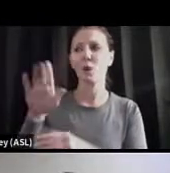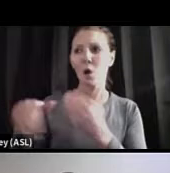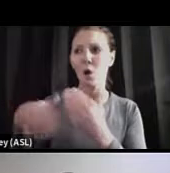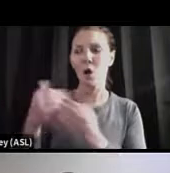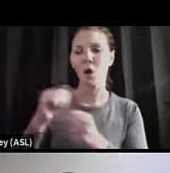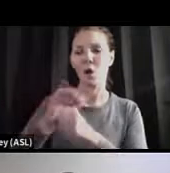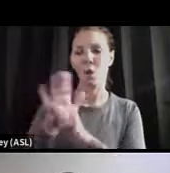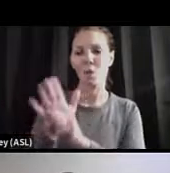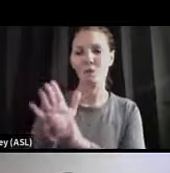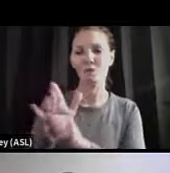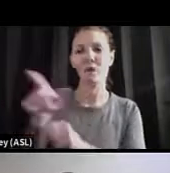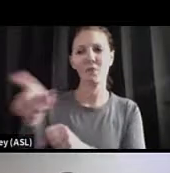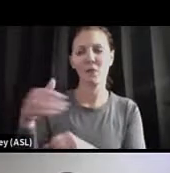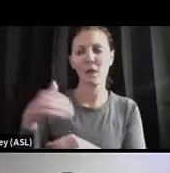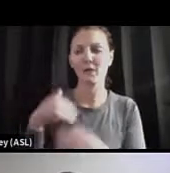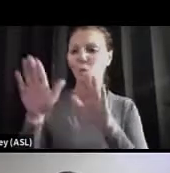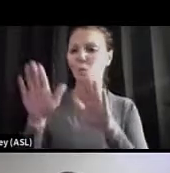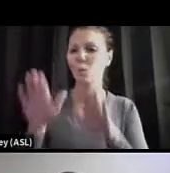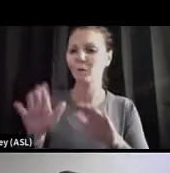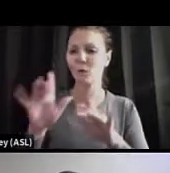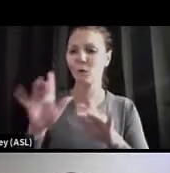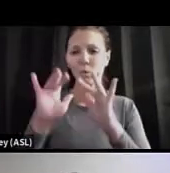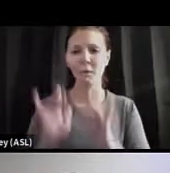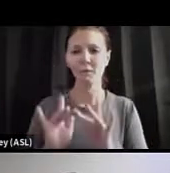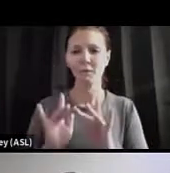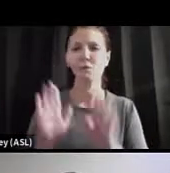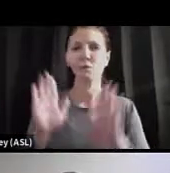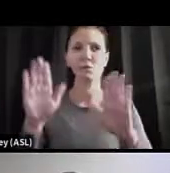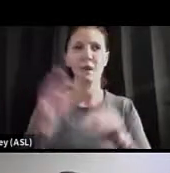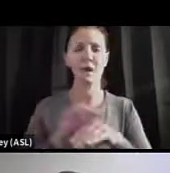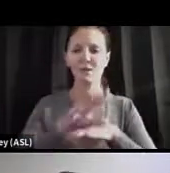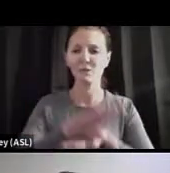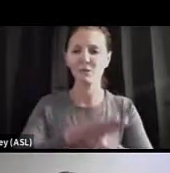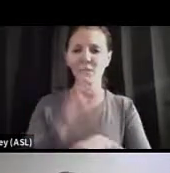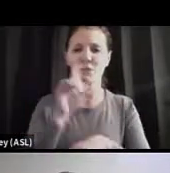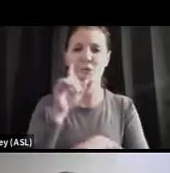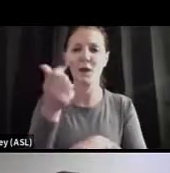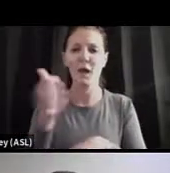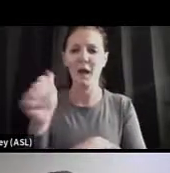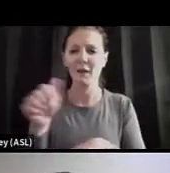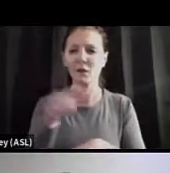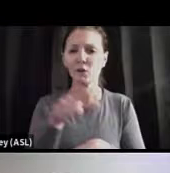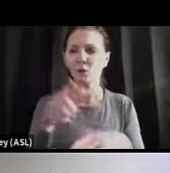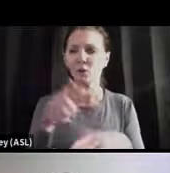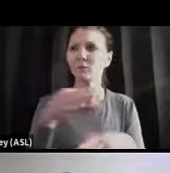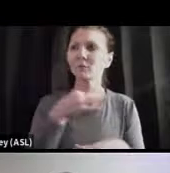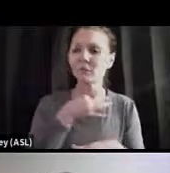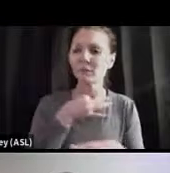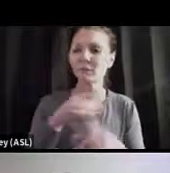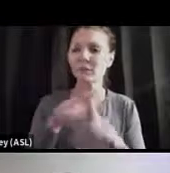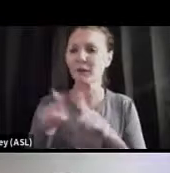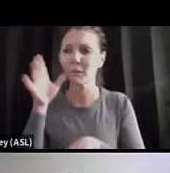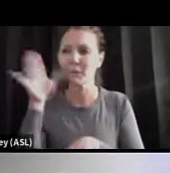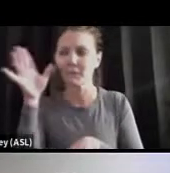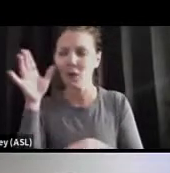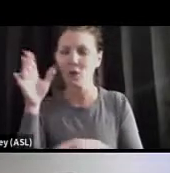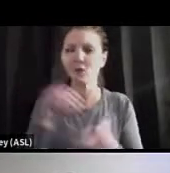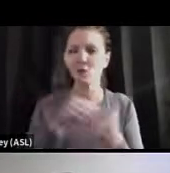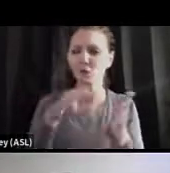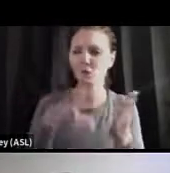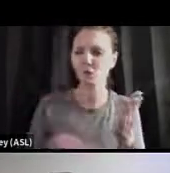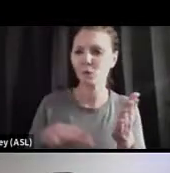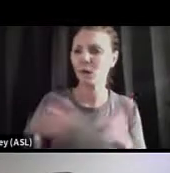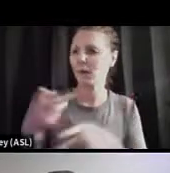has great advice on anything you could really want, both as a parent for students and also for